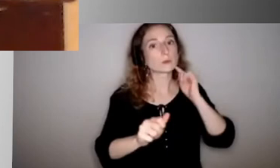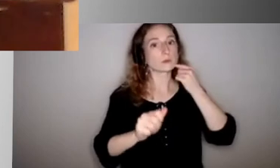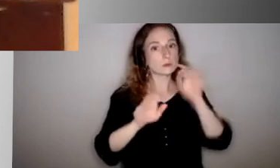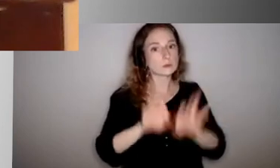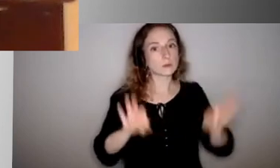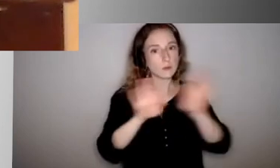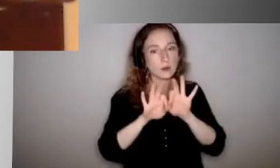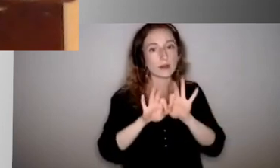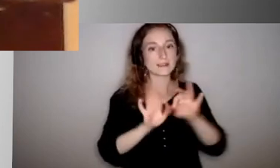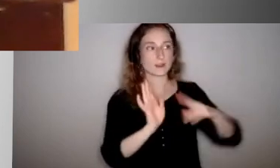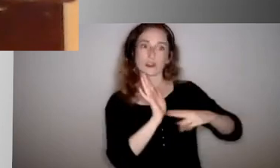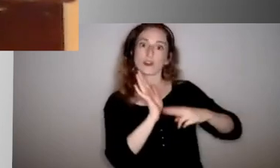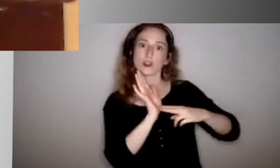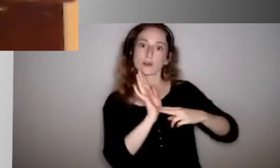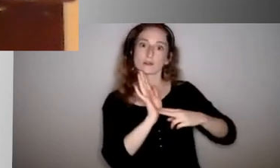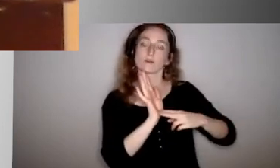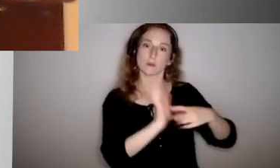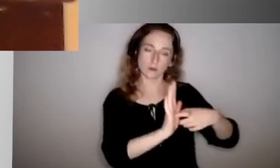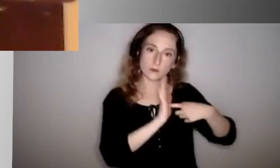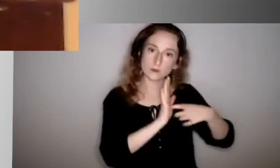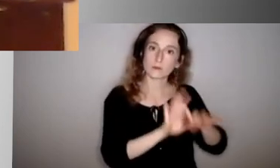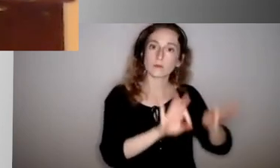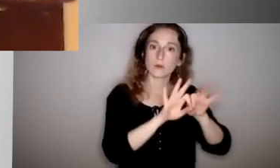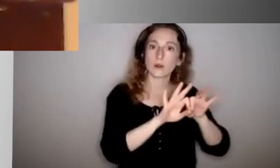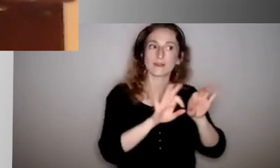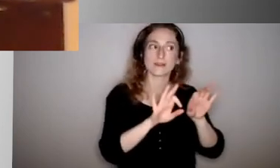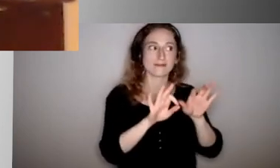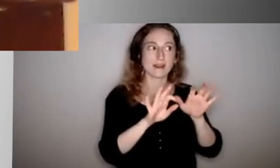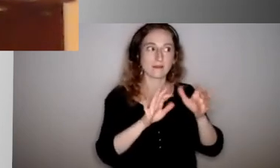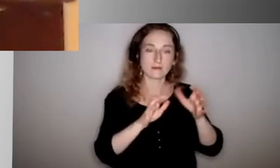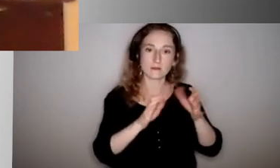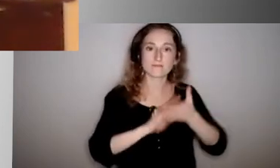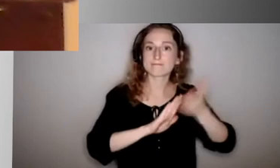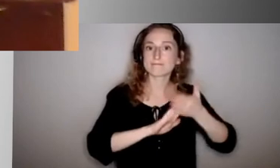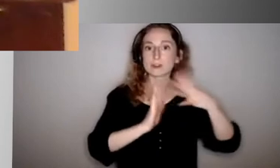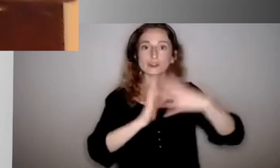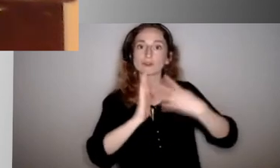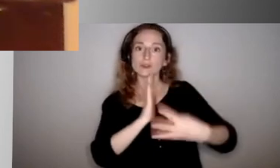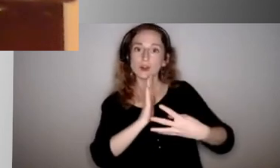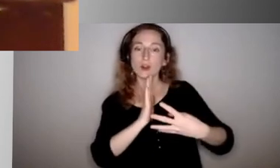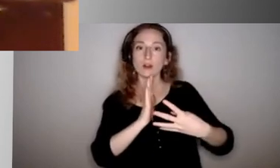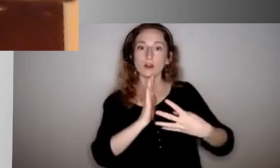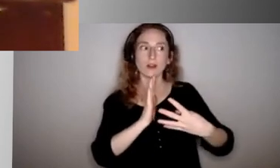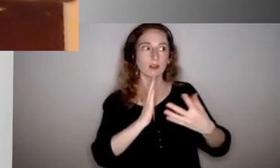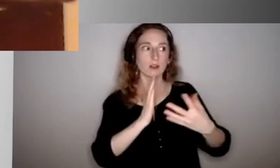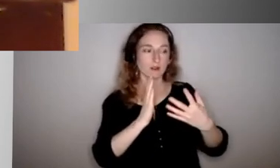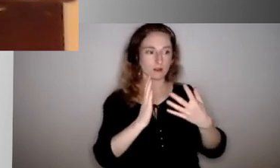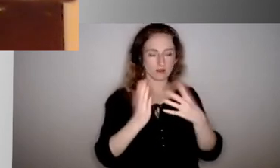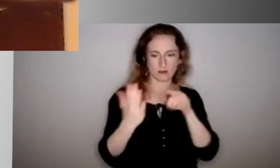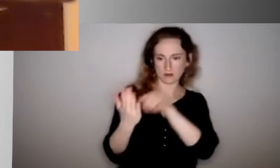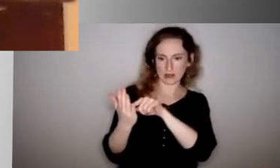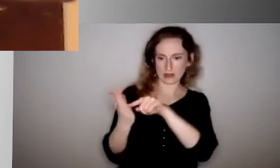so important in this process so that we know we have a running chart as to when a certain student was put on to quarantine